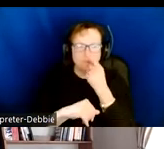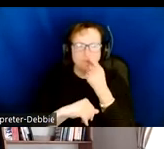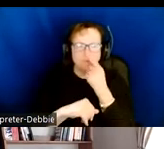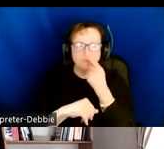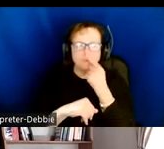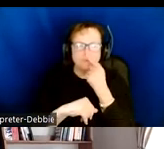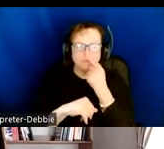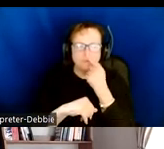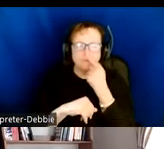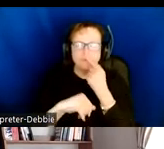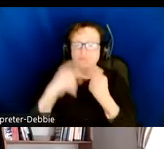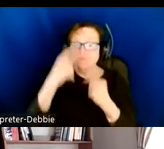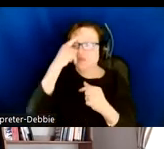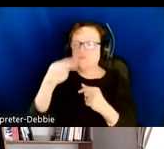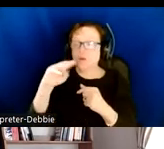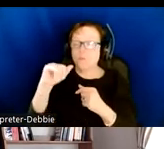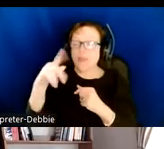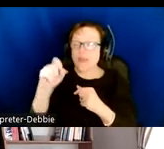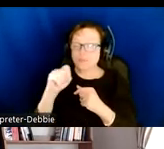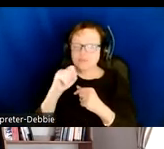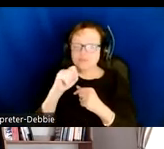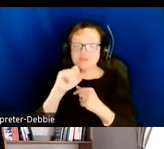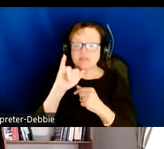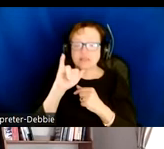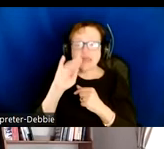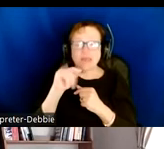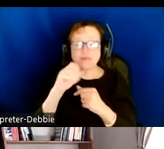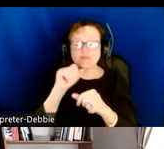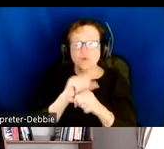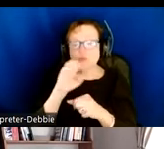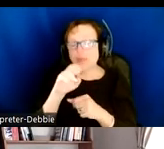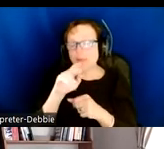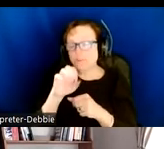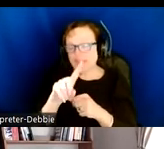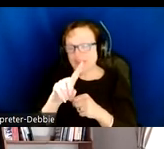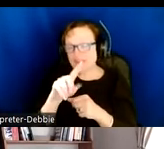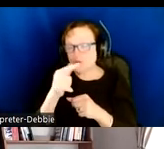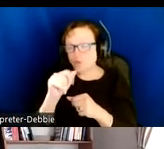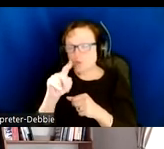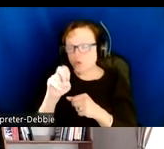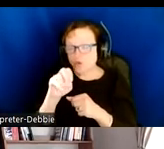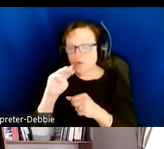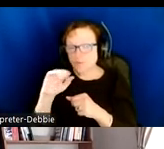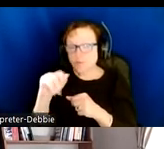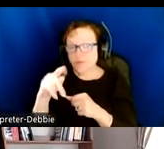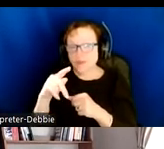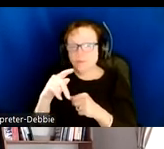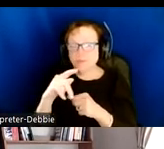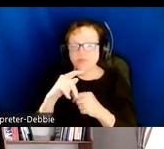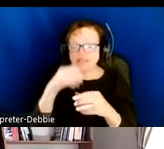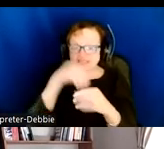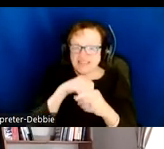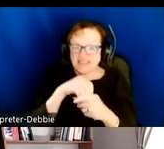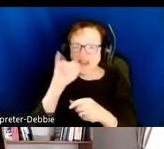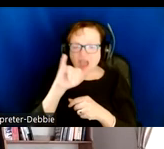For maps, we image currently works with embedded Google maps that are embedded through what's called an iframe. And